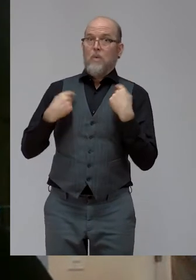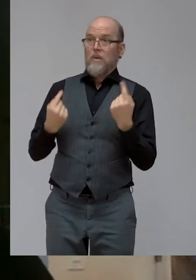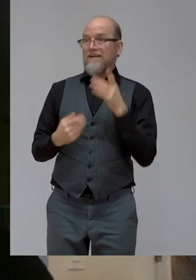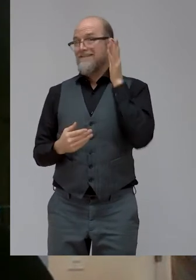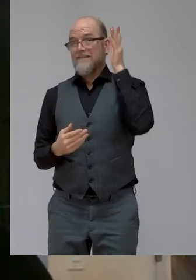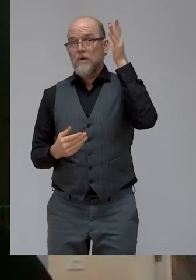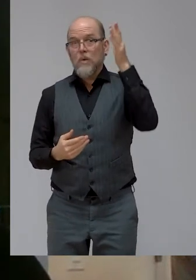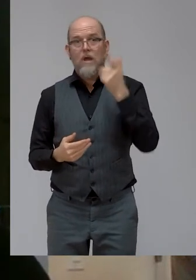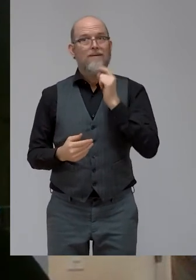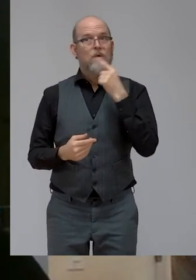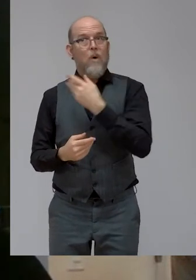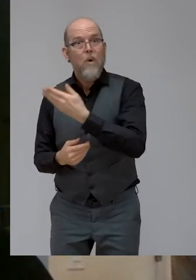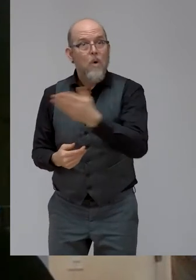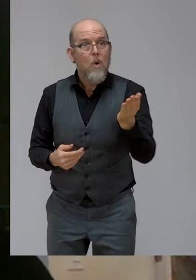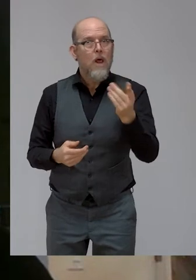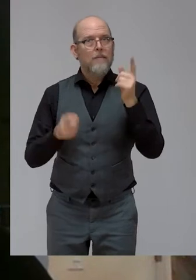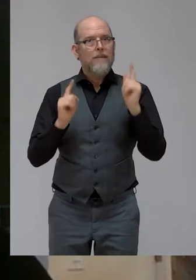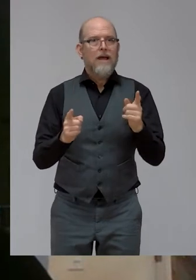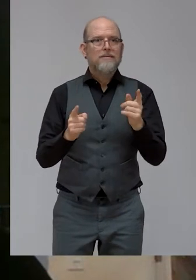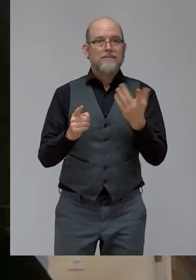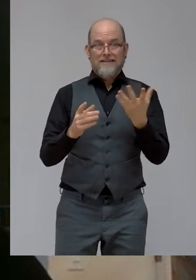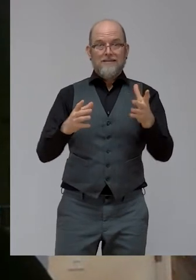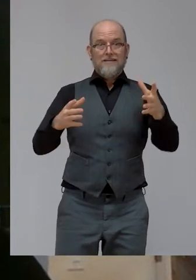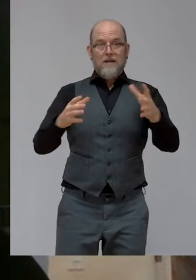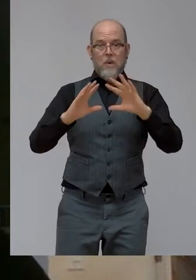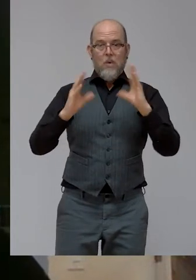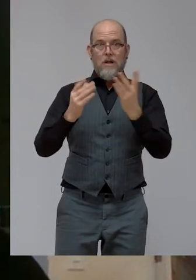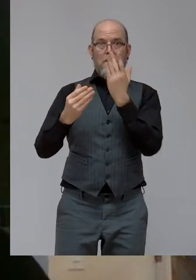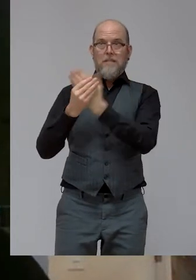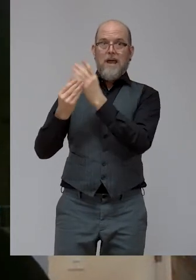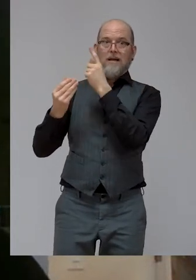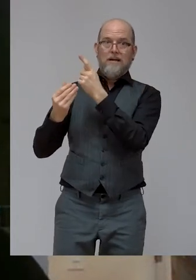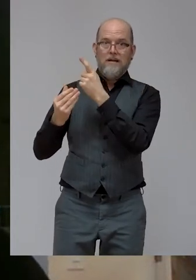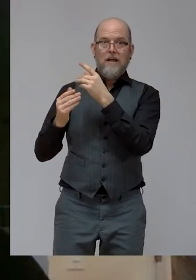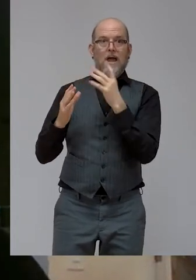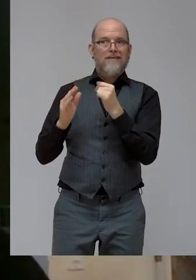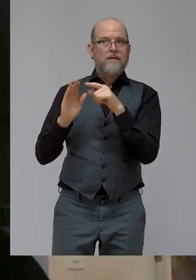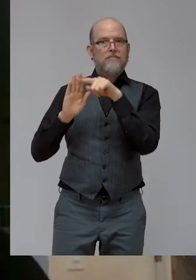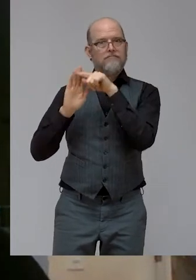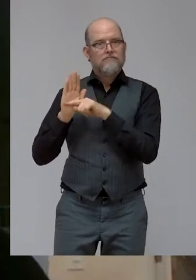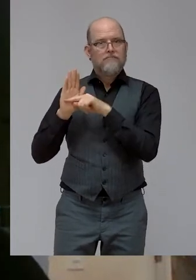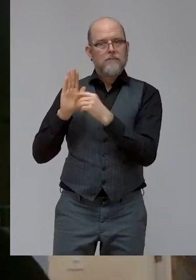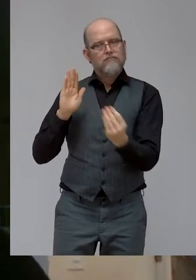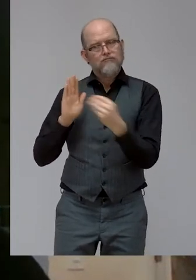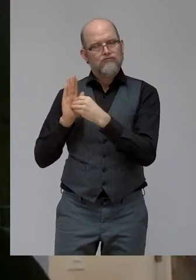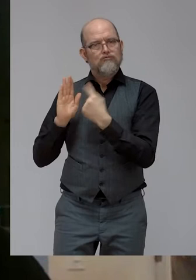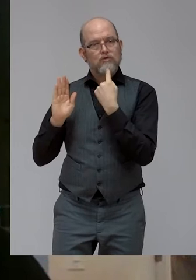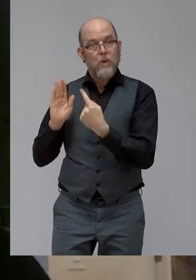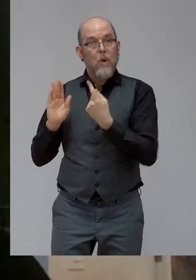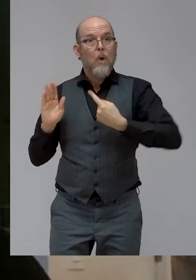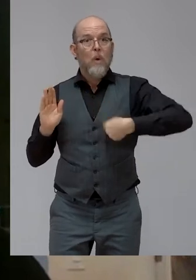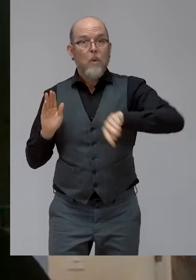At the World Bank, we have set internal commitments to ensure that more of our projects are disability inclusive.